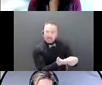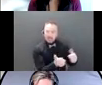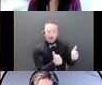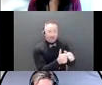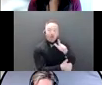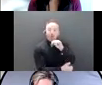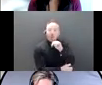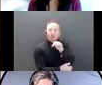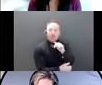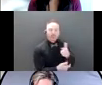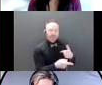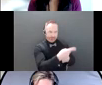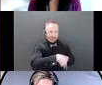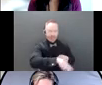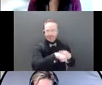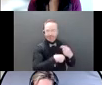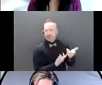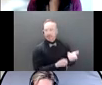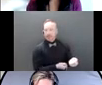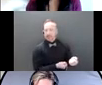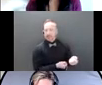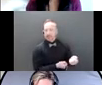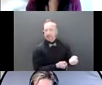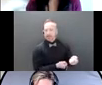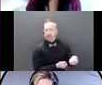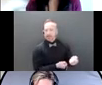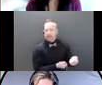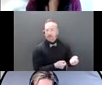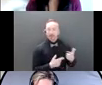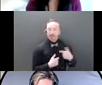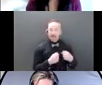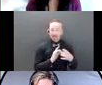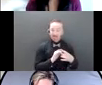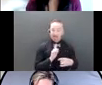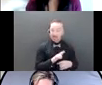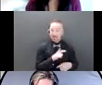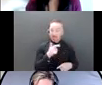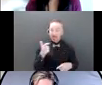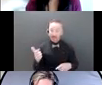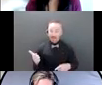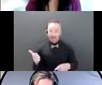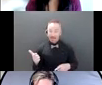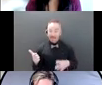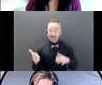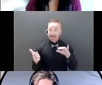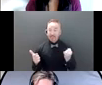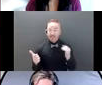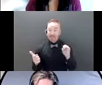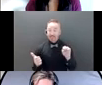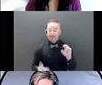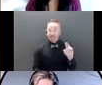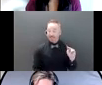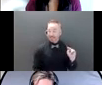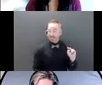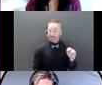yourself. So that being said, I'm now going to turn it over to my colleague, Jen, and she can talk about a